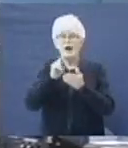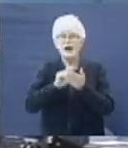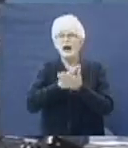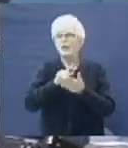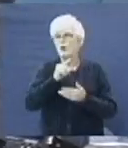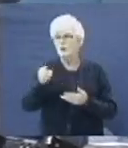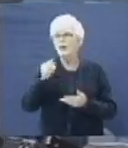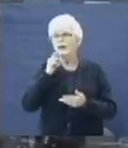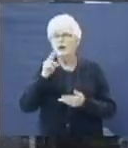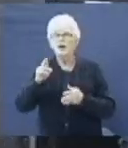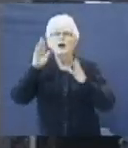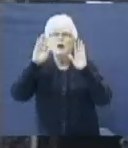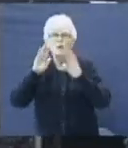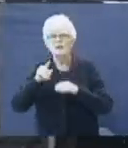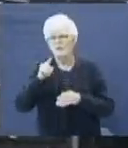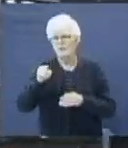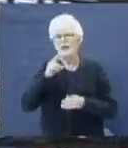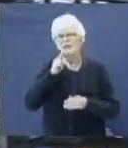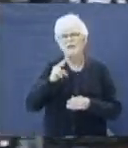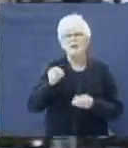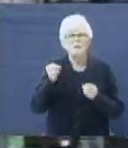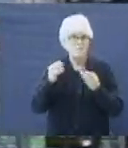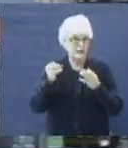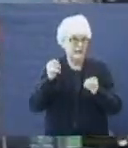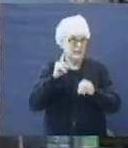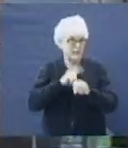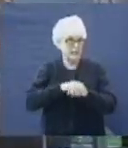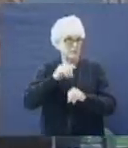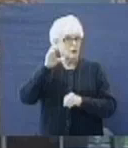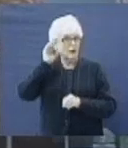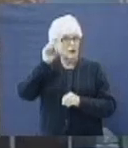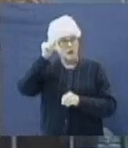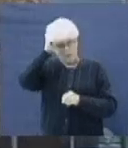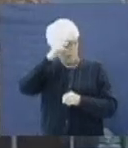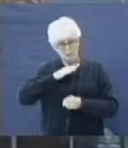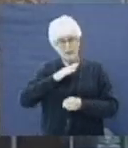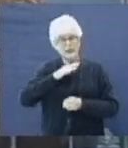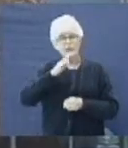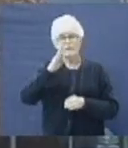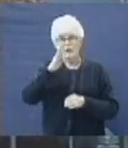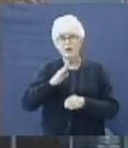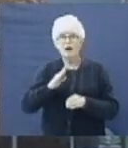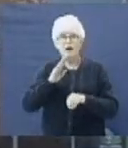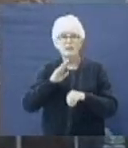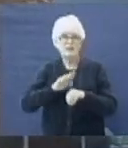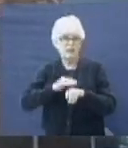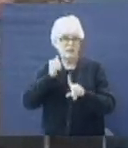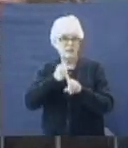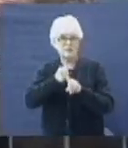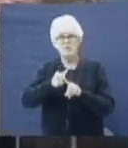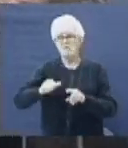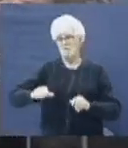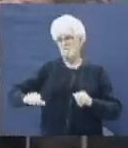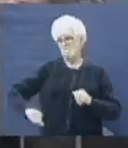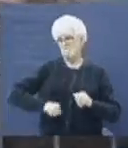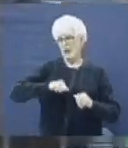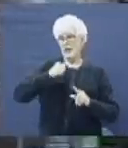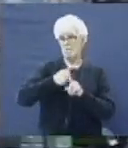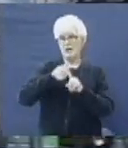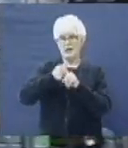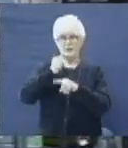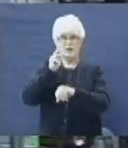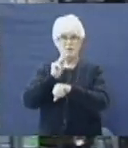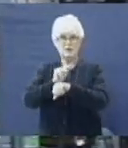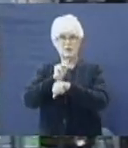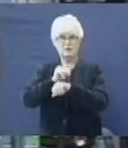are, and how wonderful they are. How many times have we heard men of God so-called get up and brag about their ministry, and